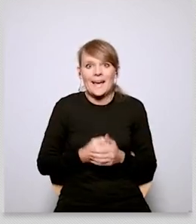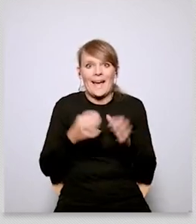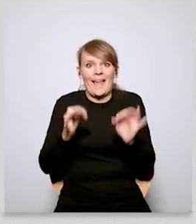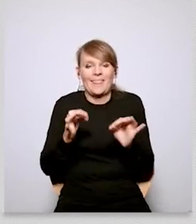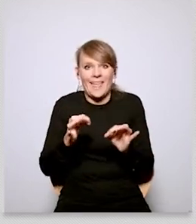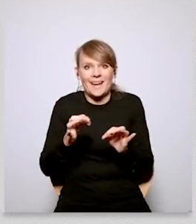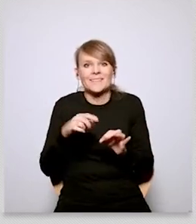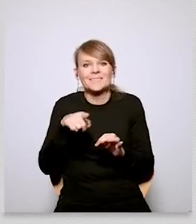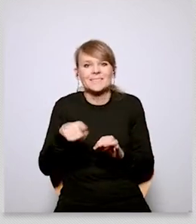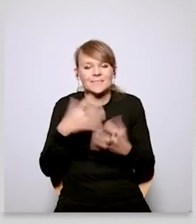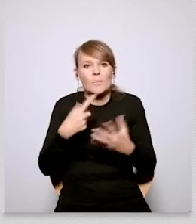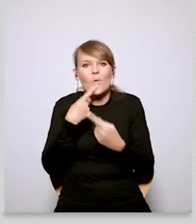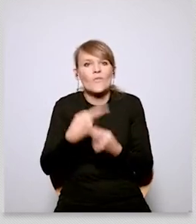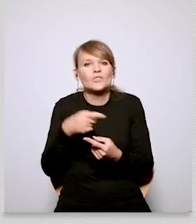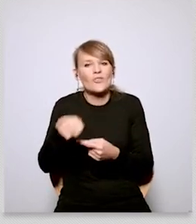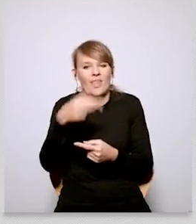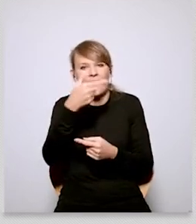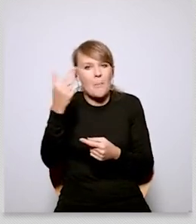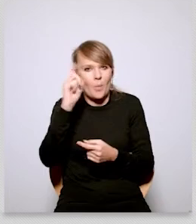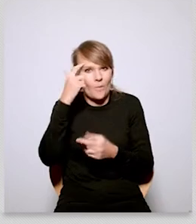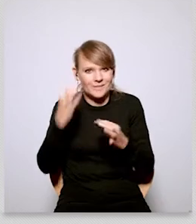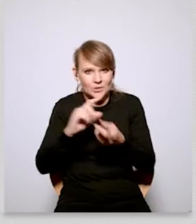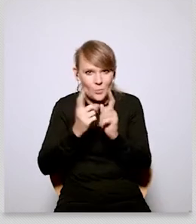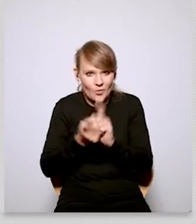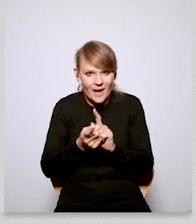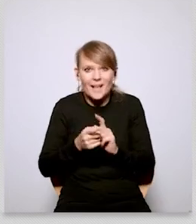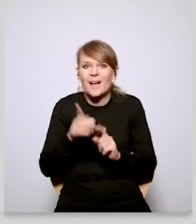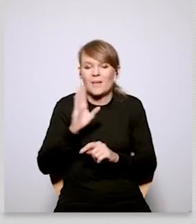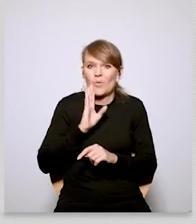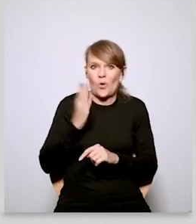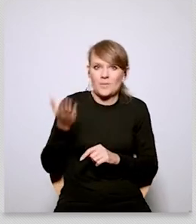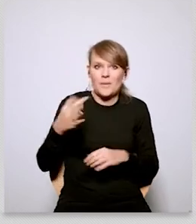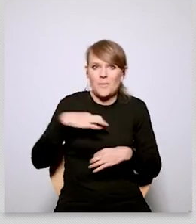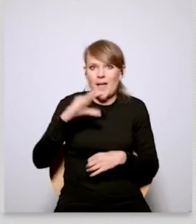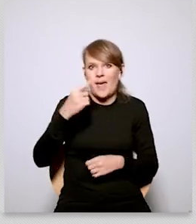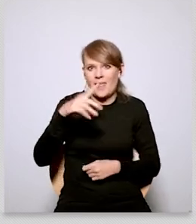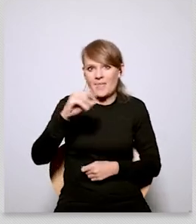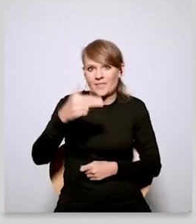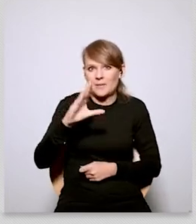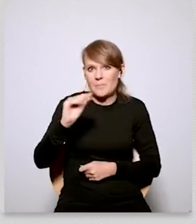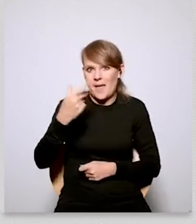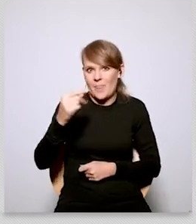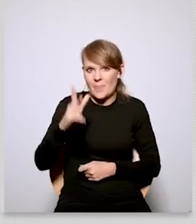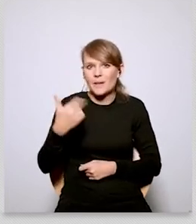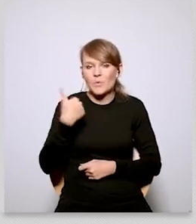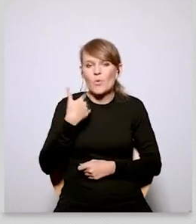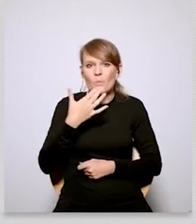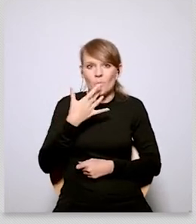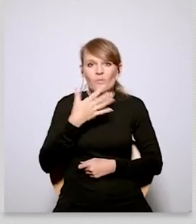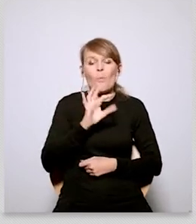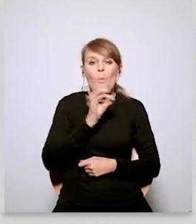freedoms um when by doing so they can be more successful economically